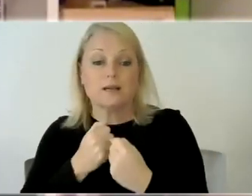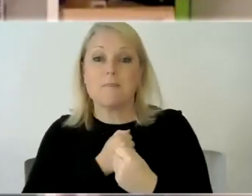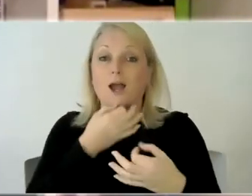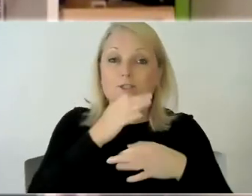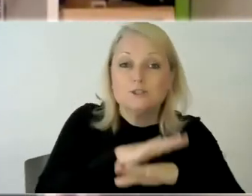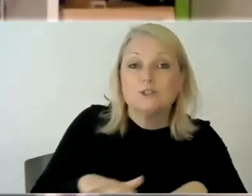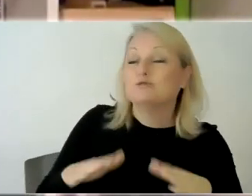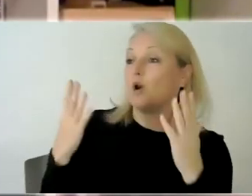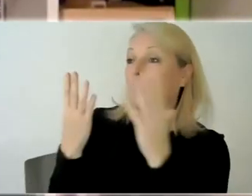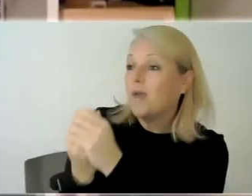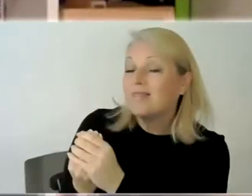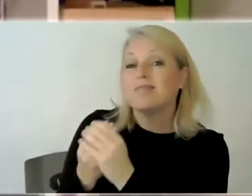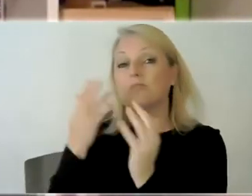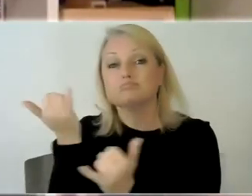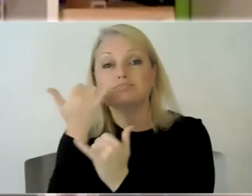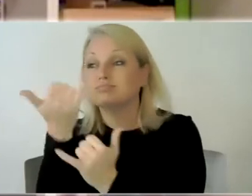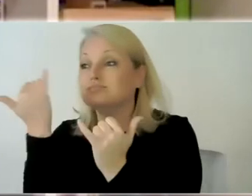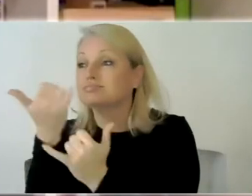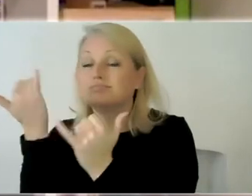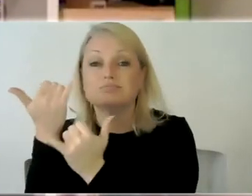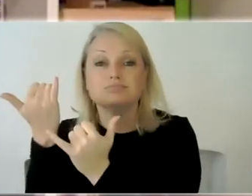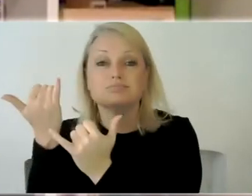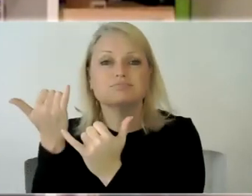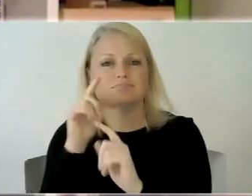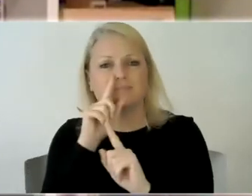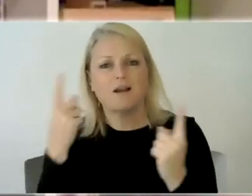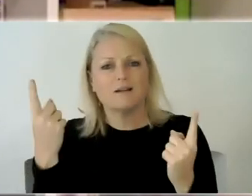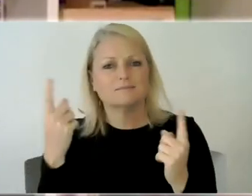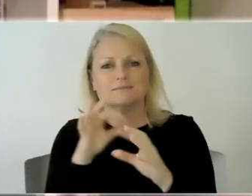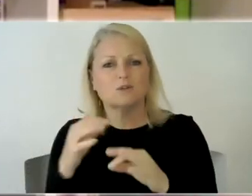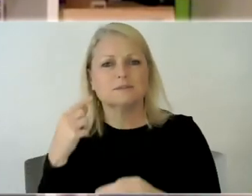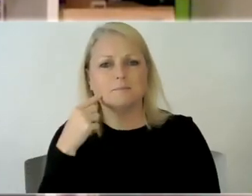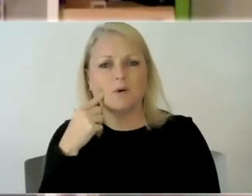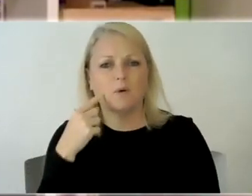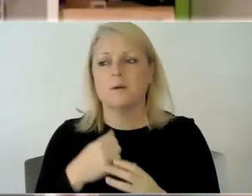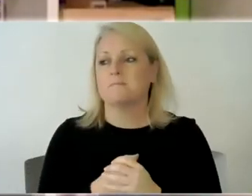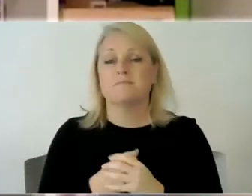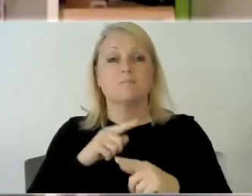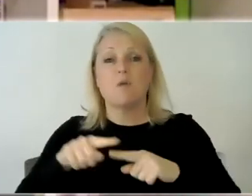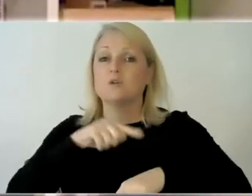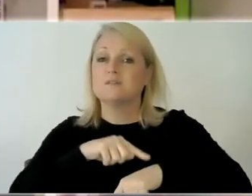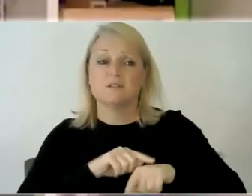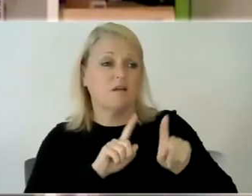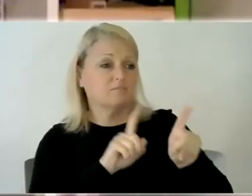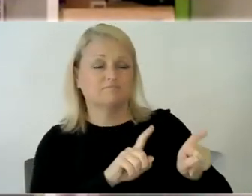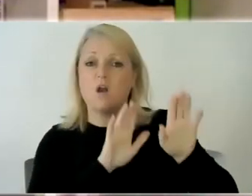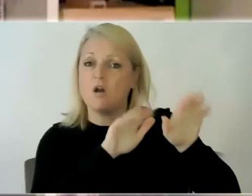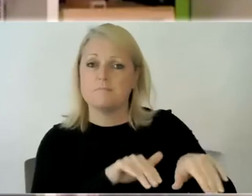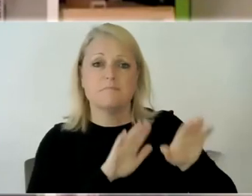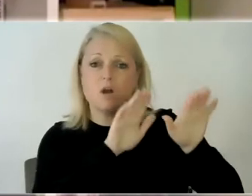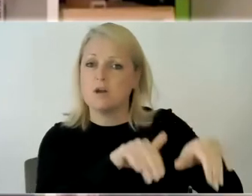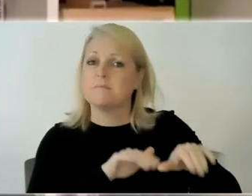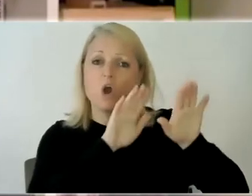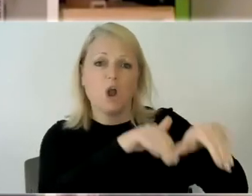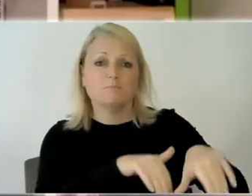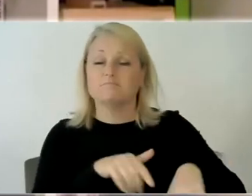time with people but it's not that simple um most of the time we have to stay at home um and miss out on